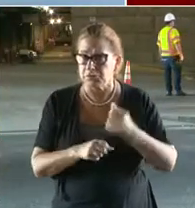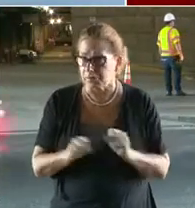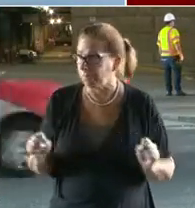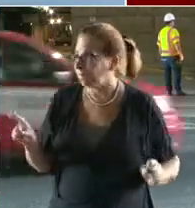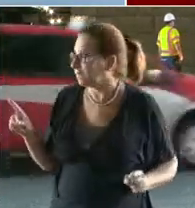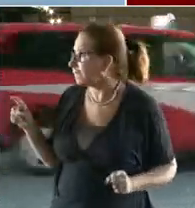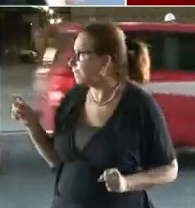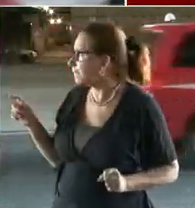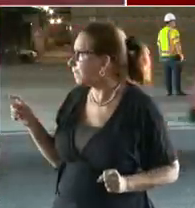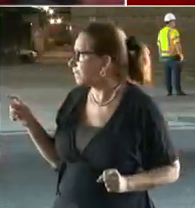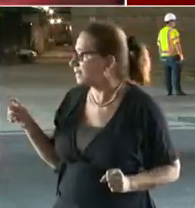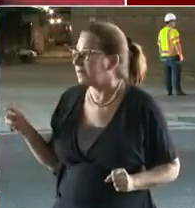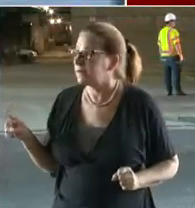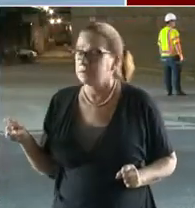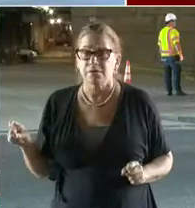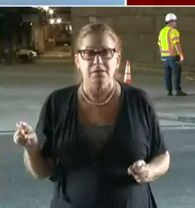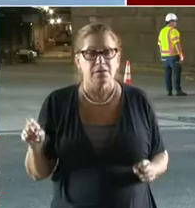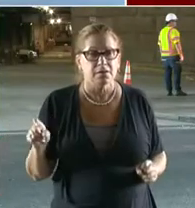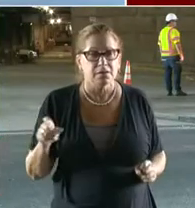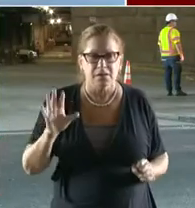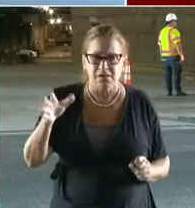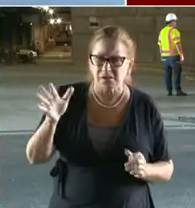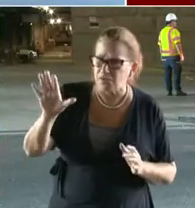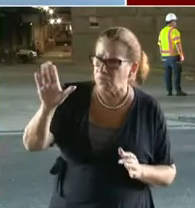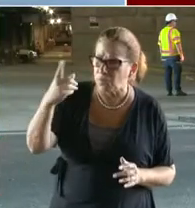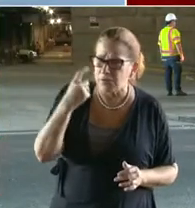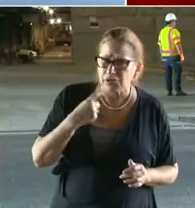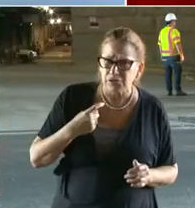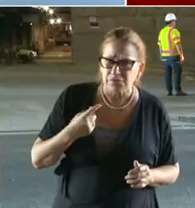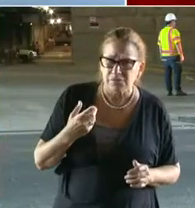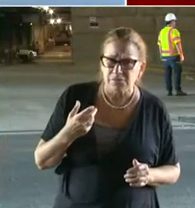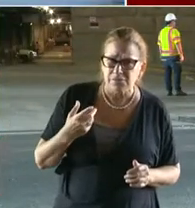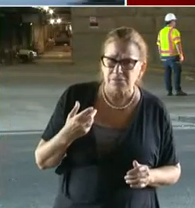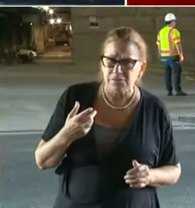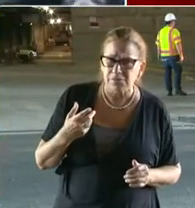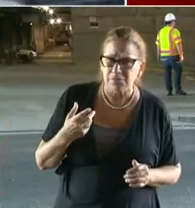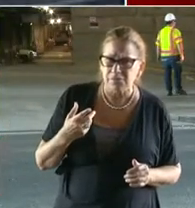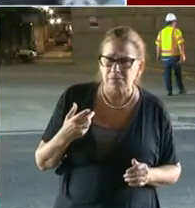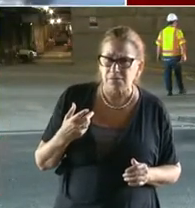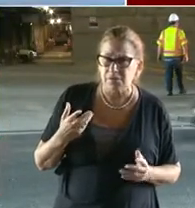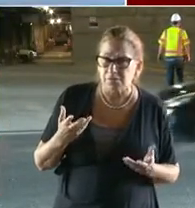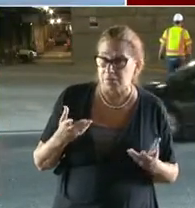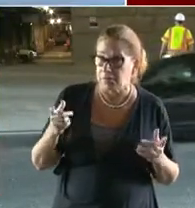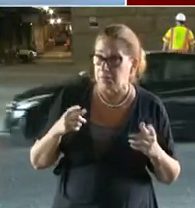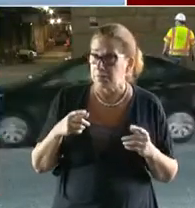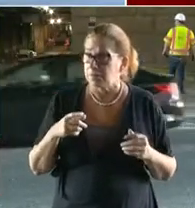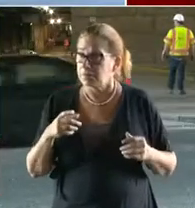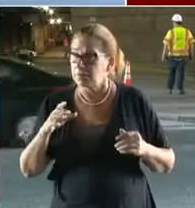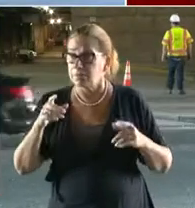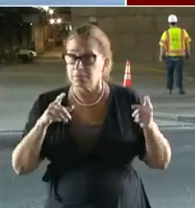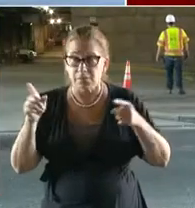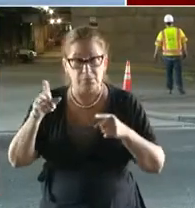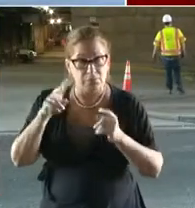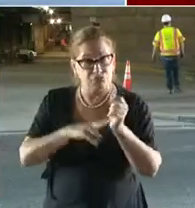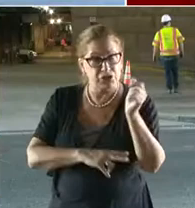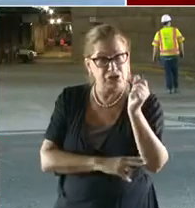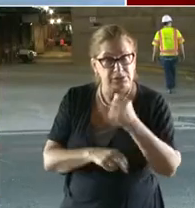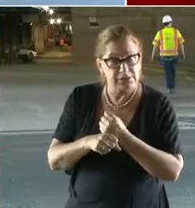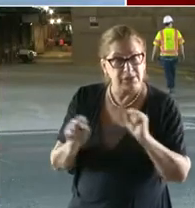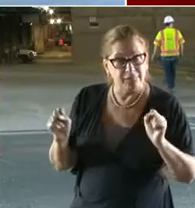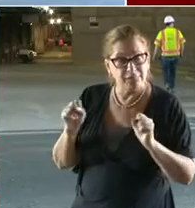What assurance can you give residents that the three bridges that remain over 295 in Northeast are safe? Again,